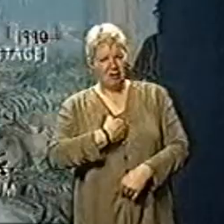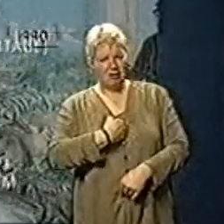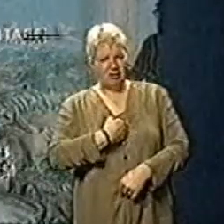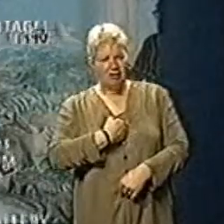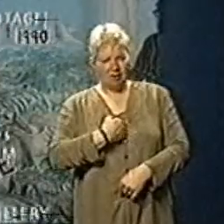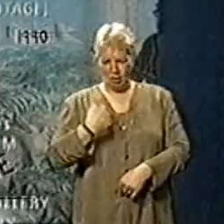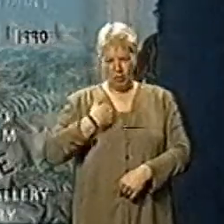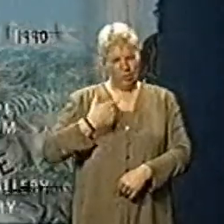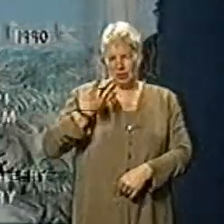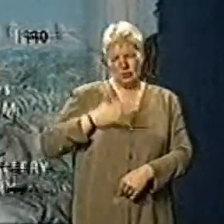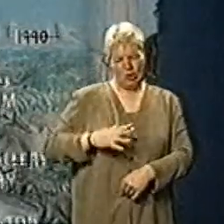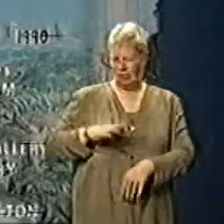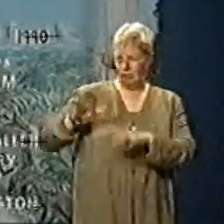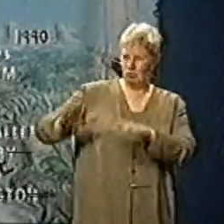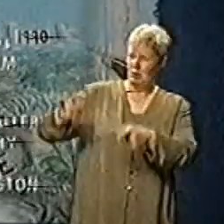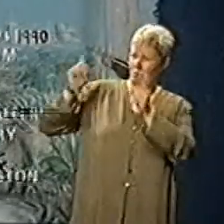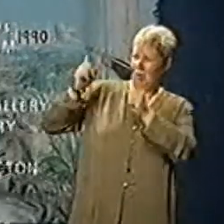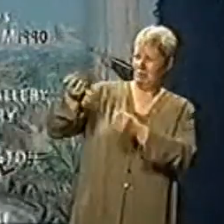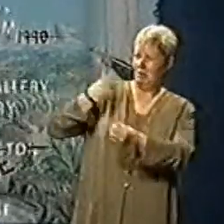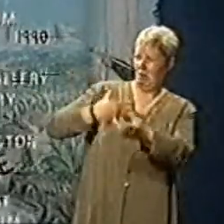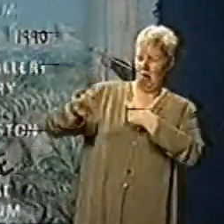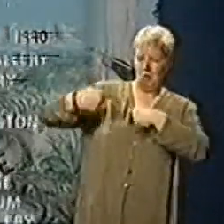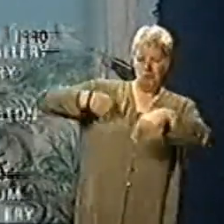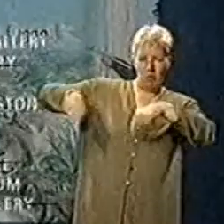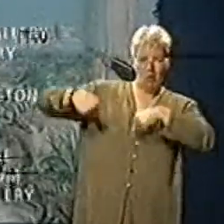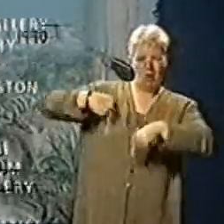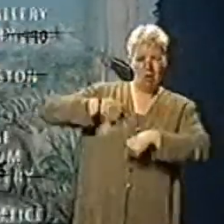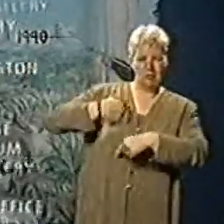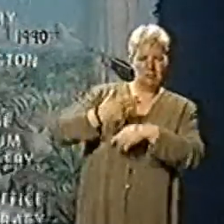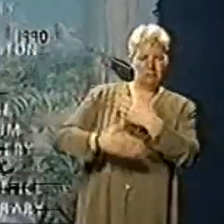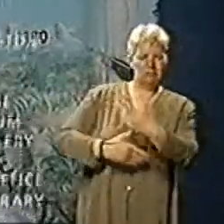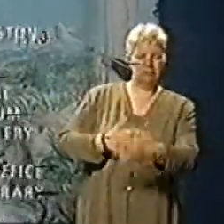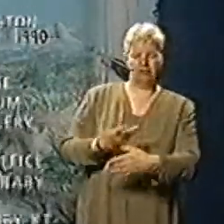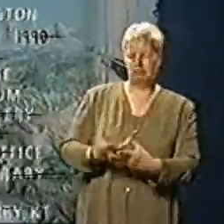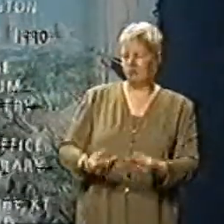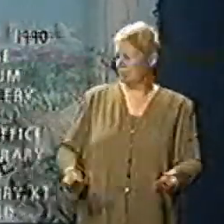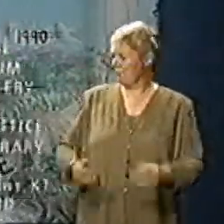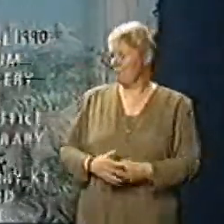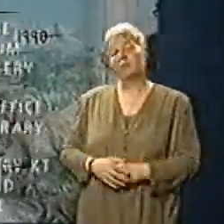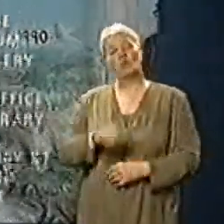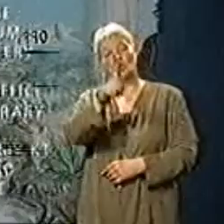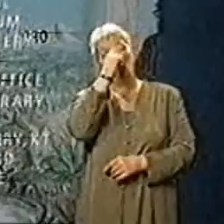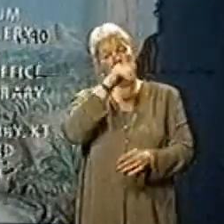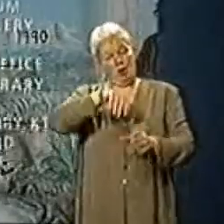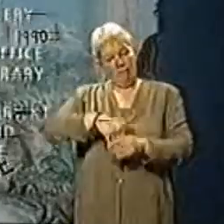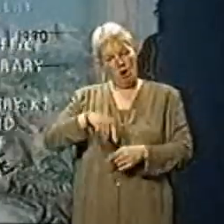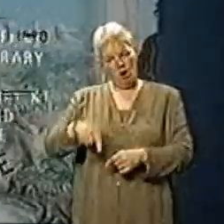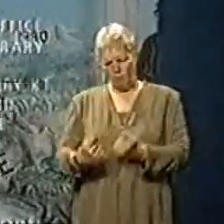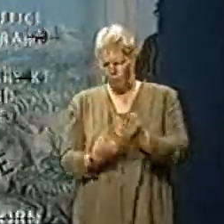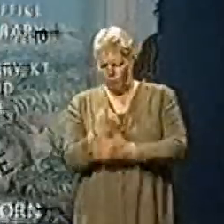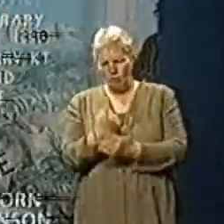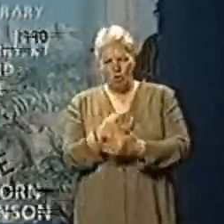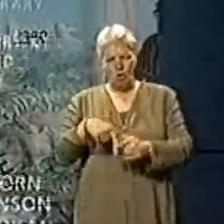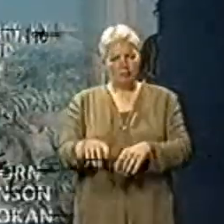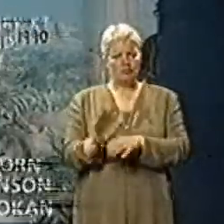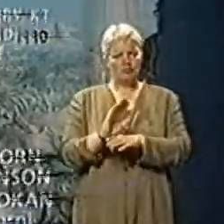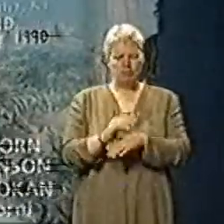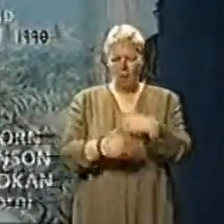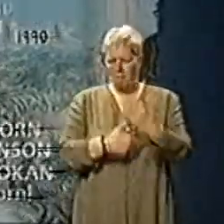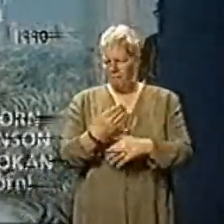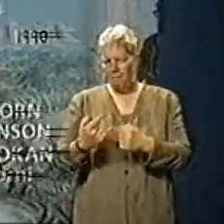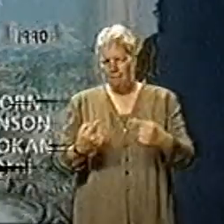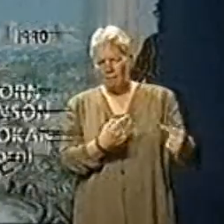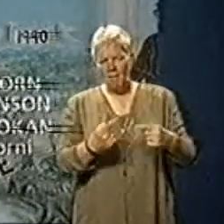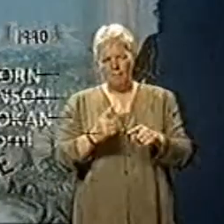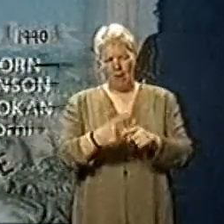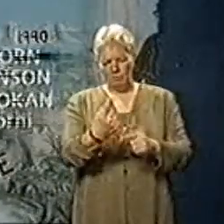And we don't need British ministers to rule us. You can get involved in the issues raised by the series and